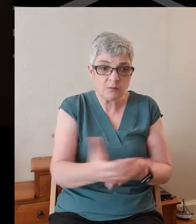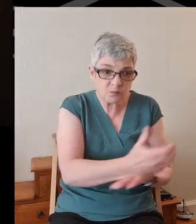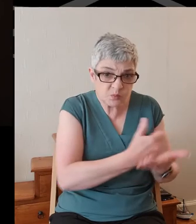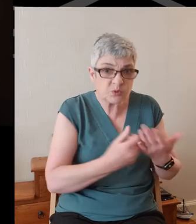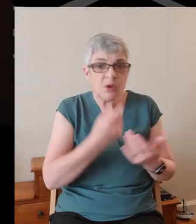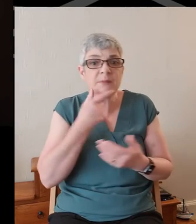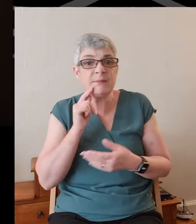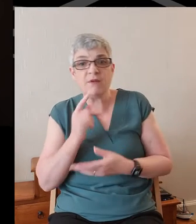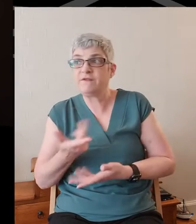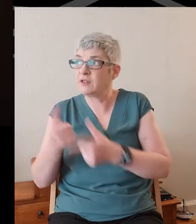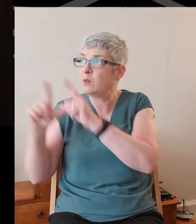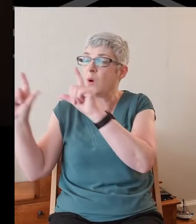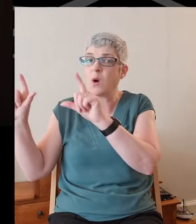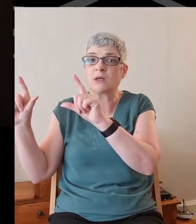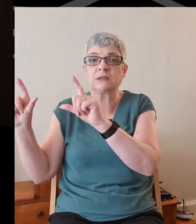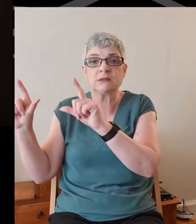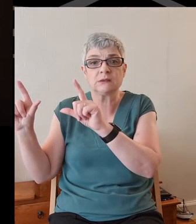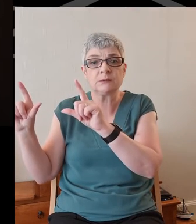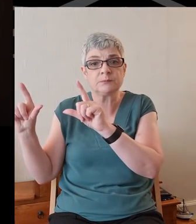Lord.